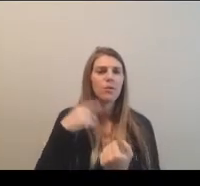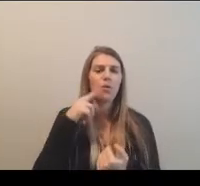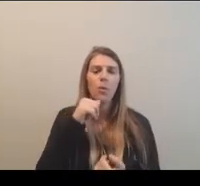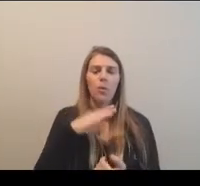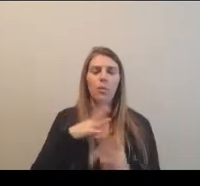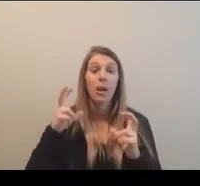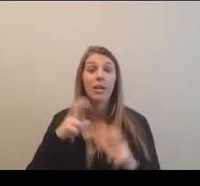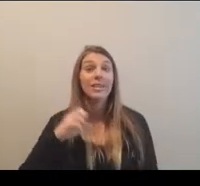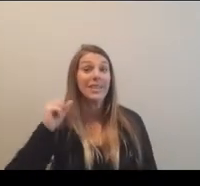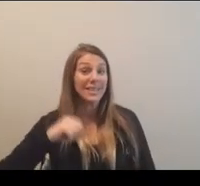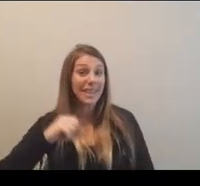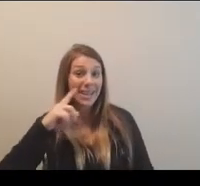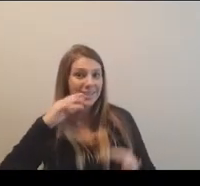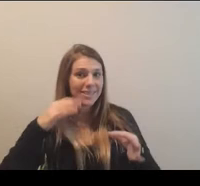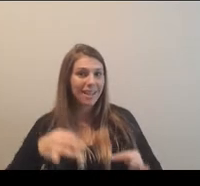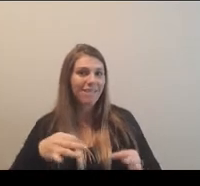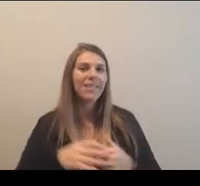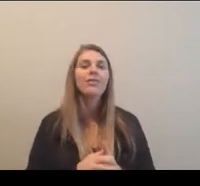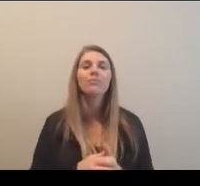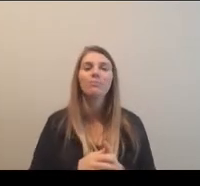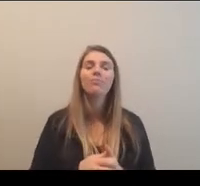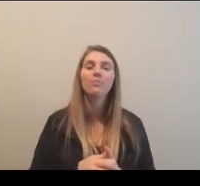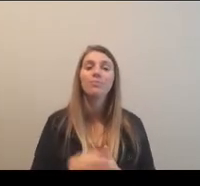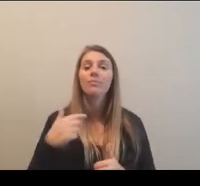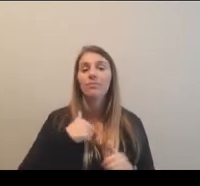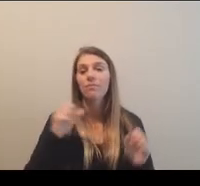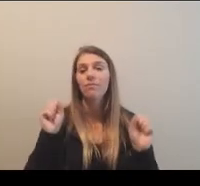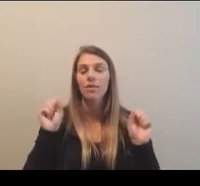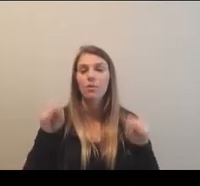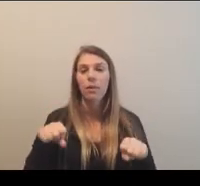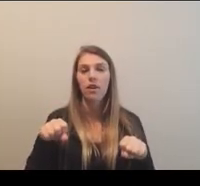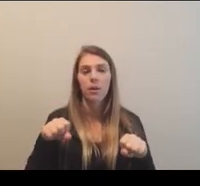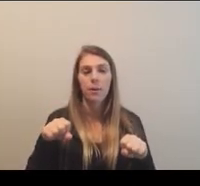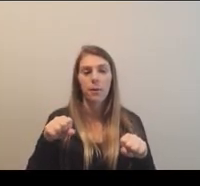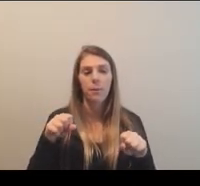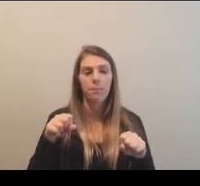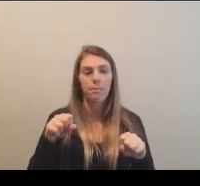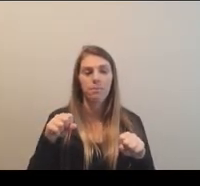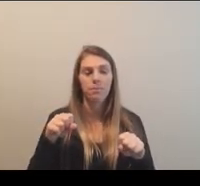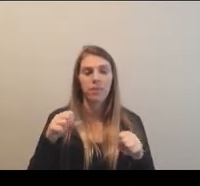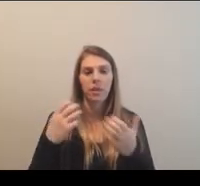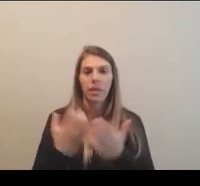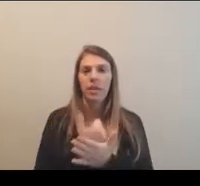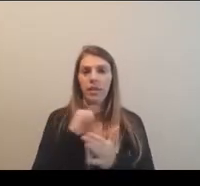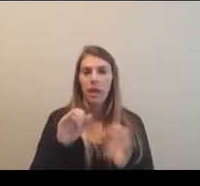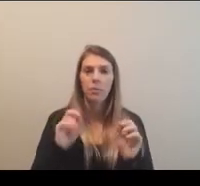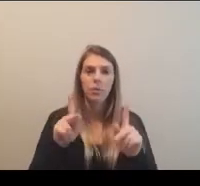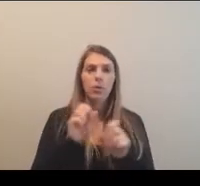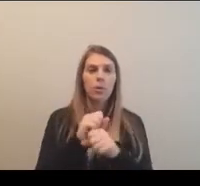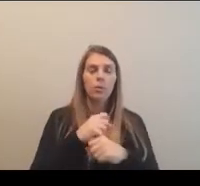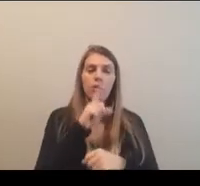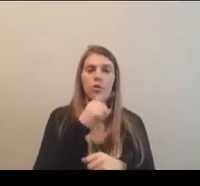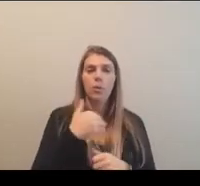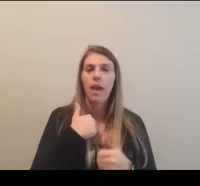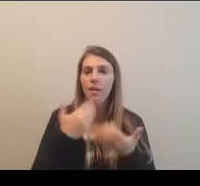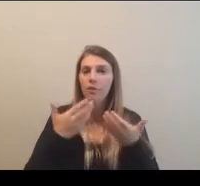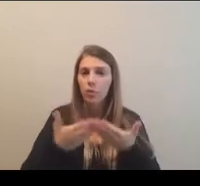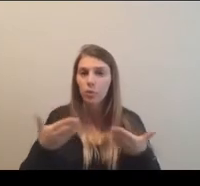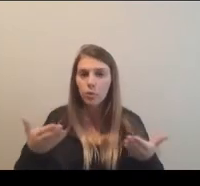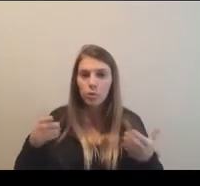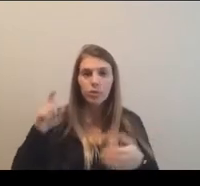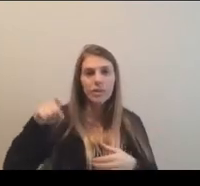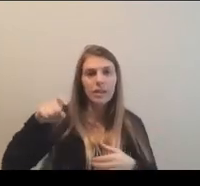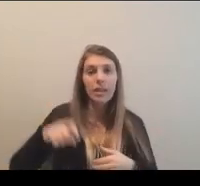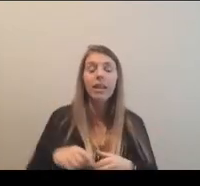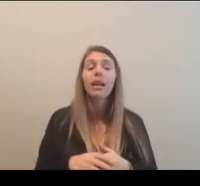Yeah, definitely. Um, and we were able to, uh, quickly mobilize that, um, to make sure that we have the resources needed. The